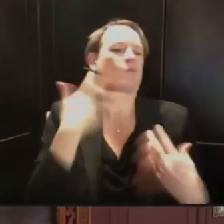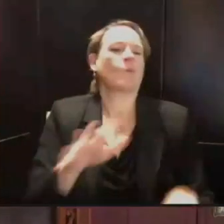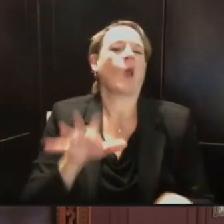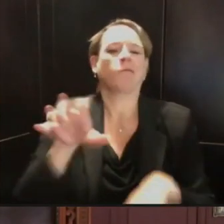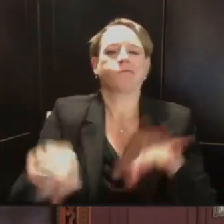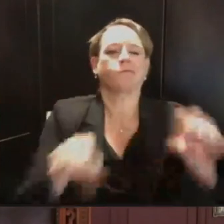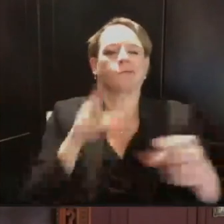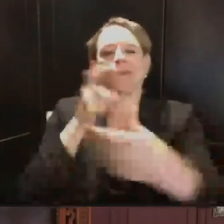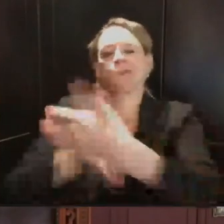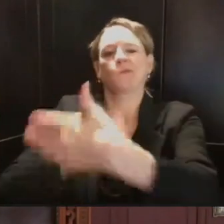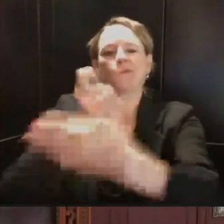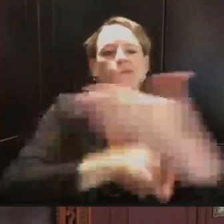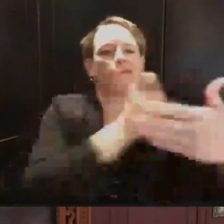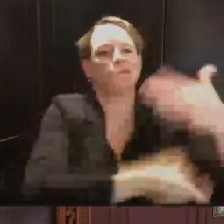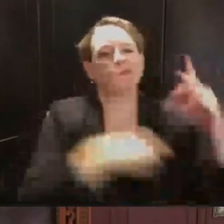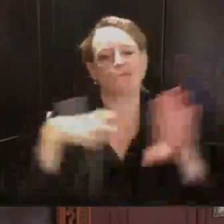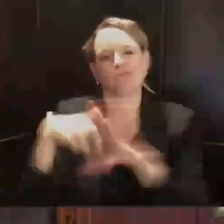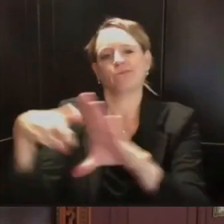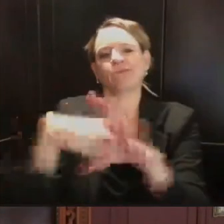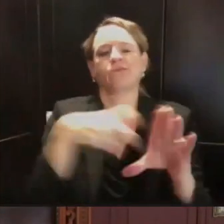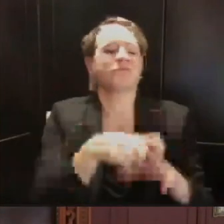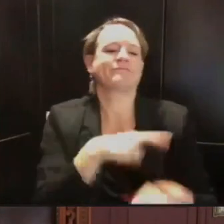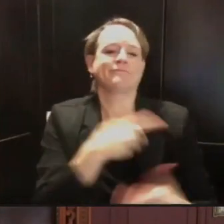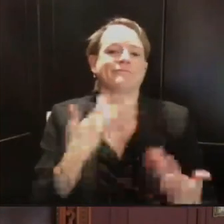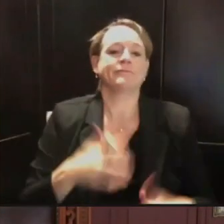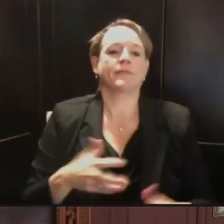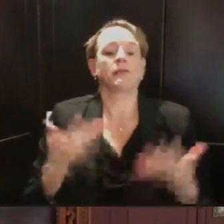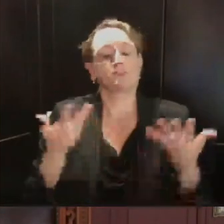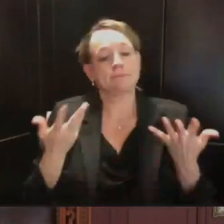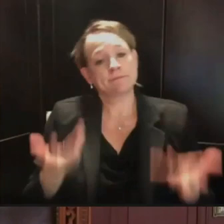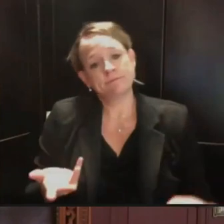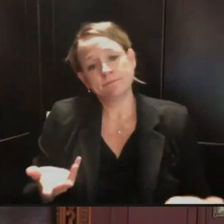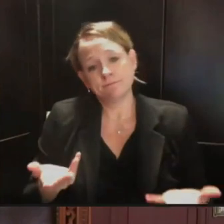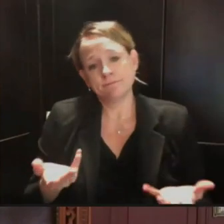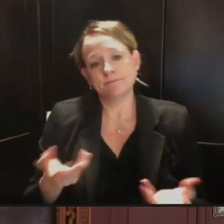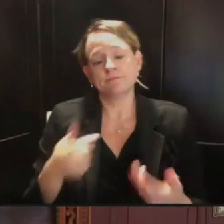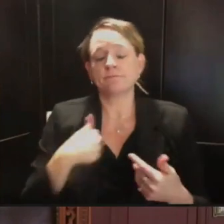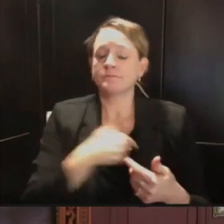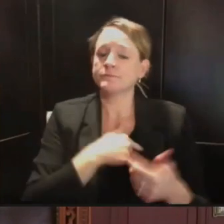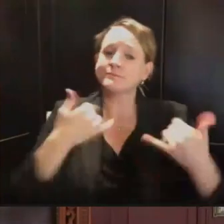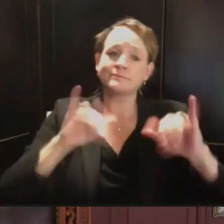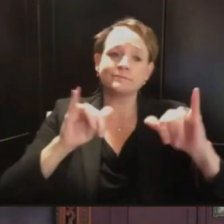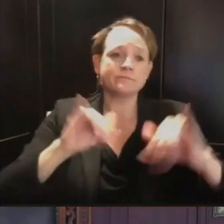But we will continue to push this issue. I believe Wisconsinites can pull together, and they will.